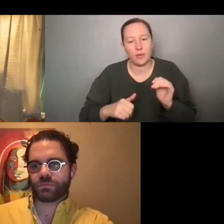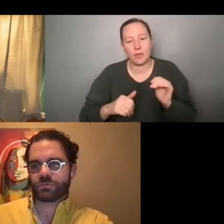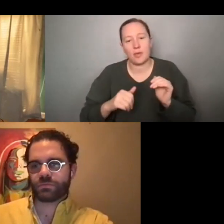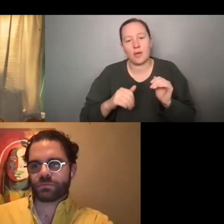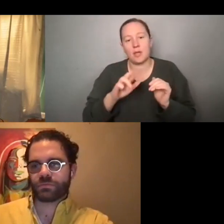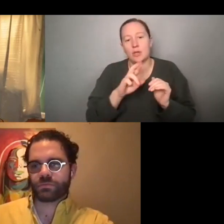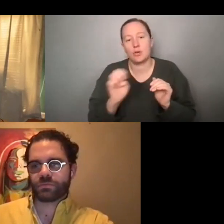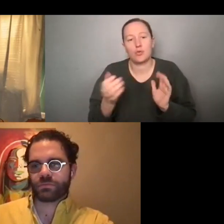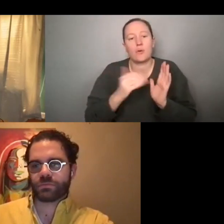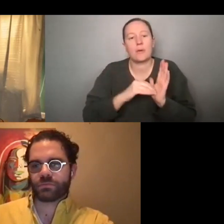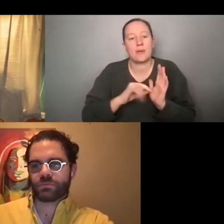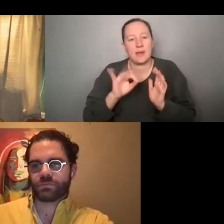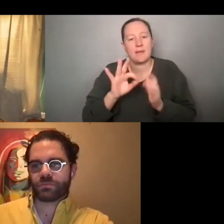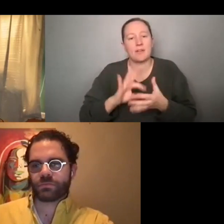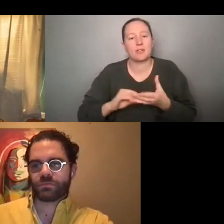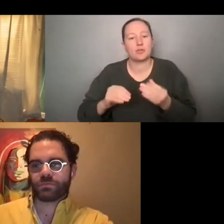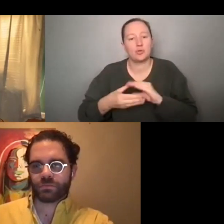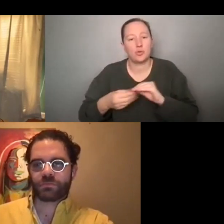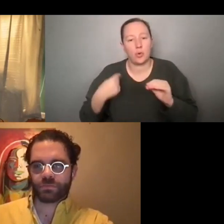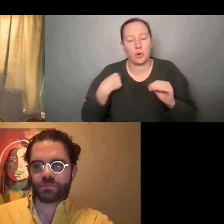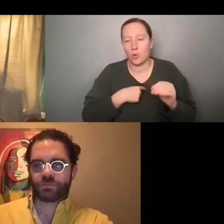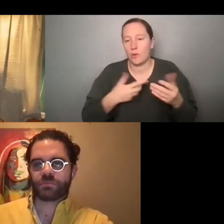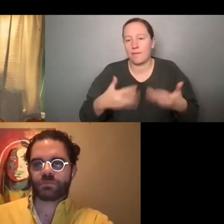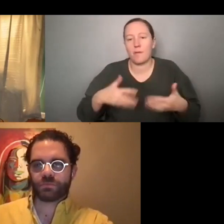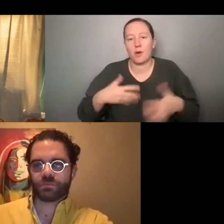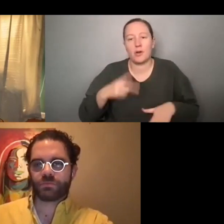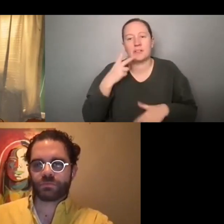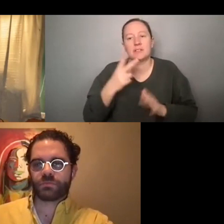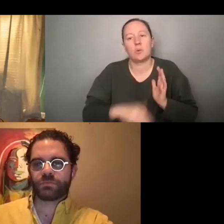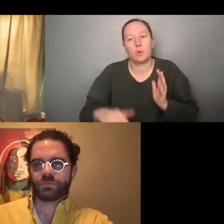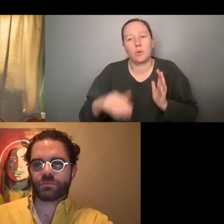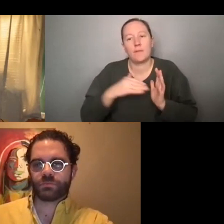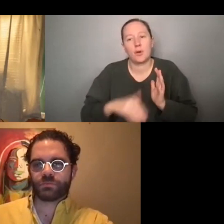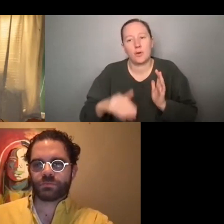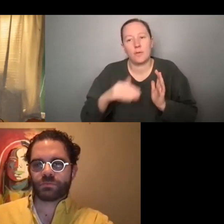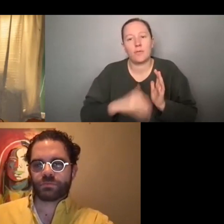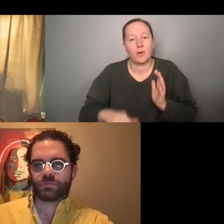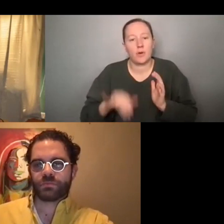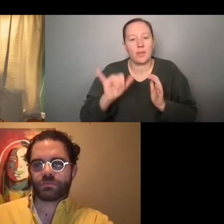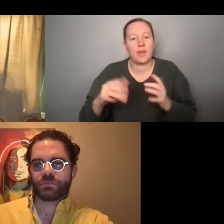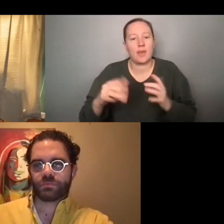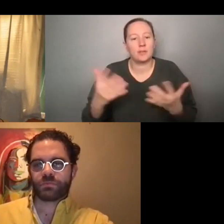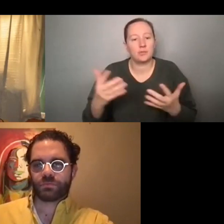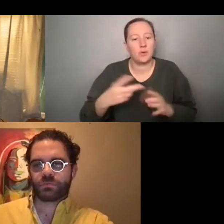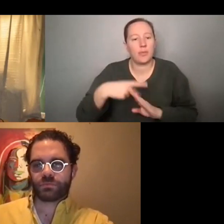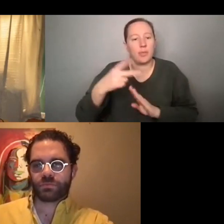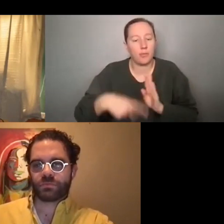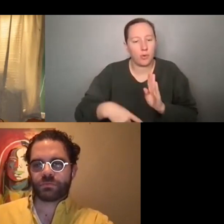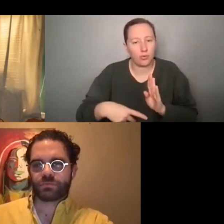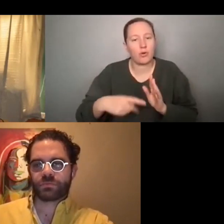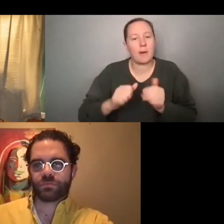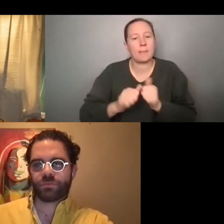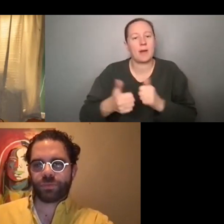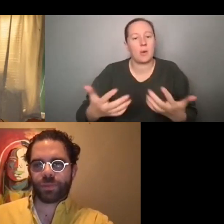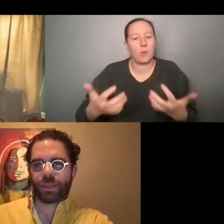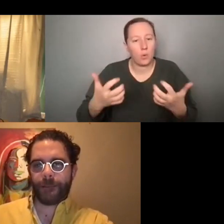a story that we've all seen a million times. And that's really what these programs and contests are looking for.